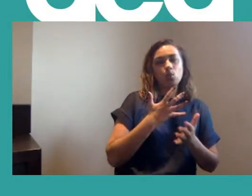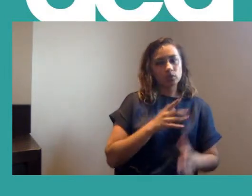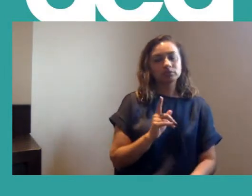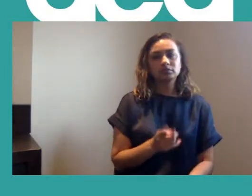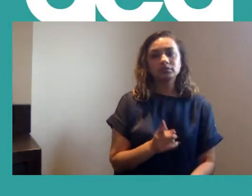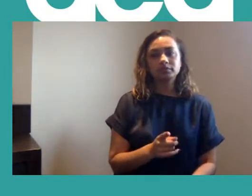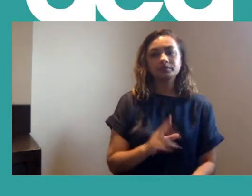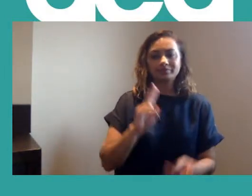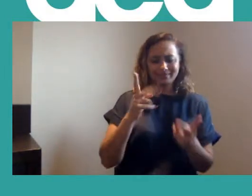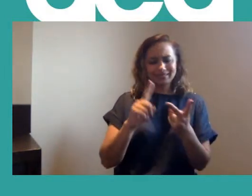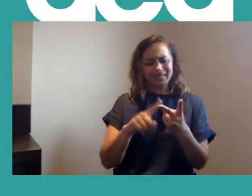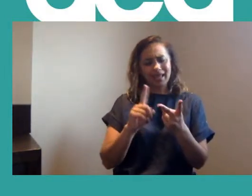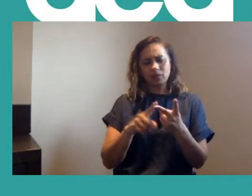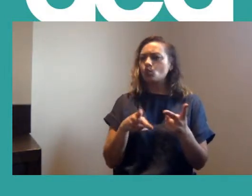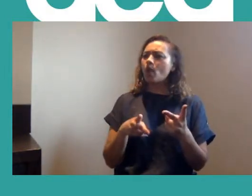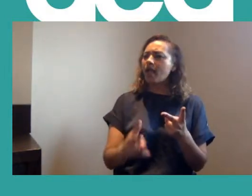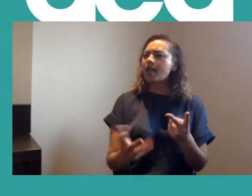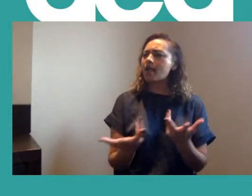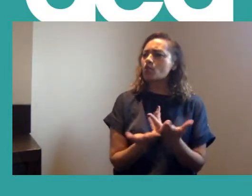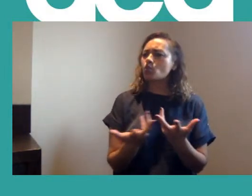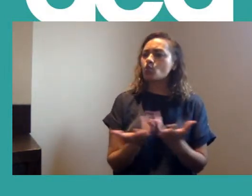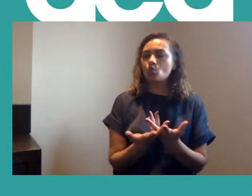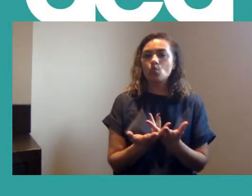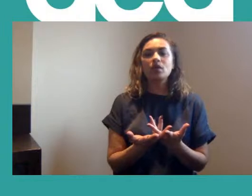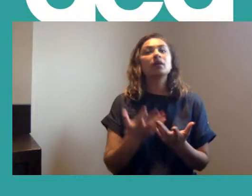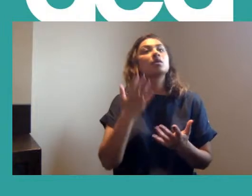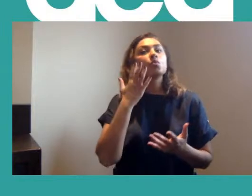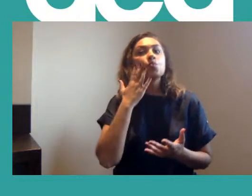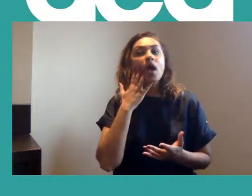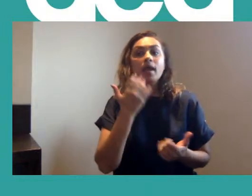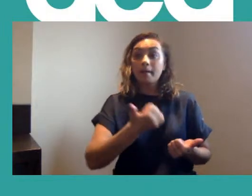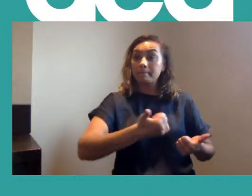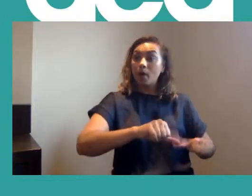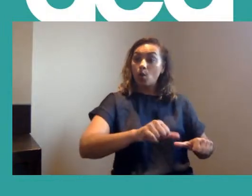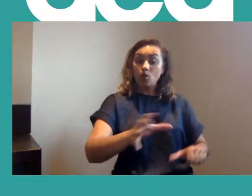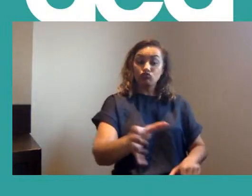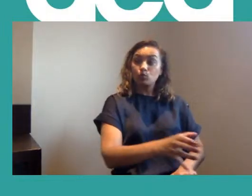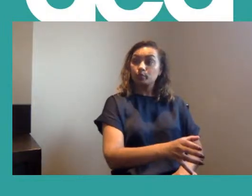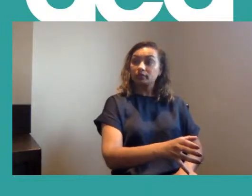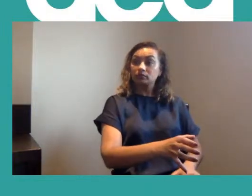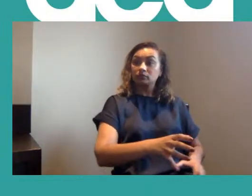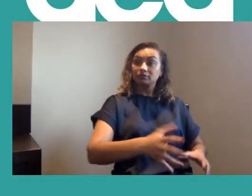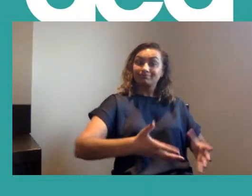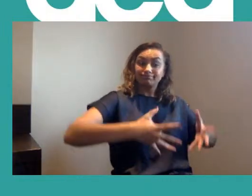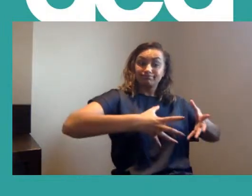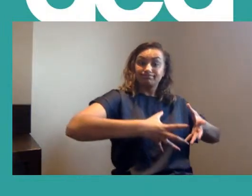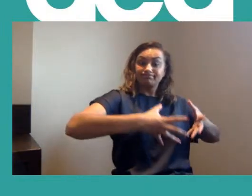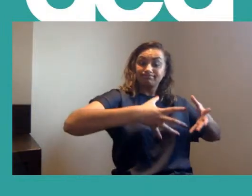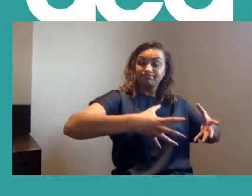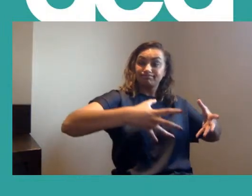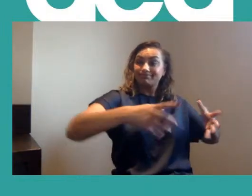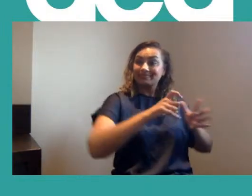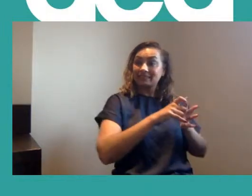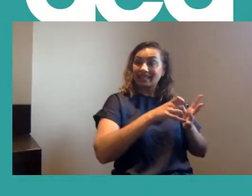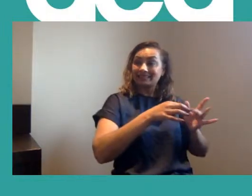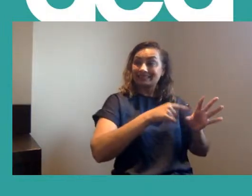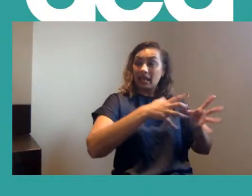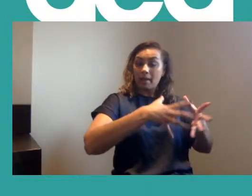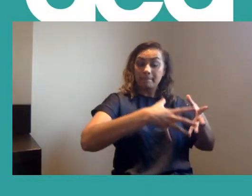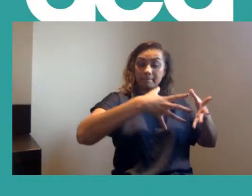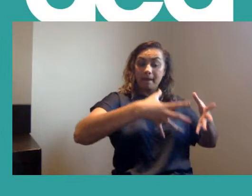And then the second thing is, well, when you've got those people in your union, when you've got your density at more than 50%,